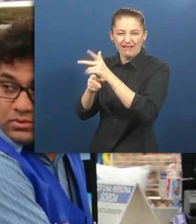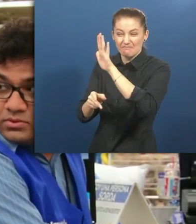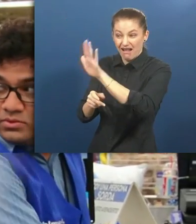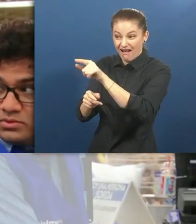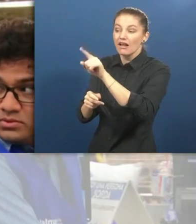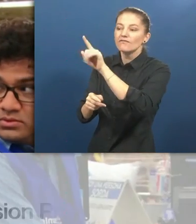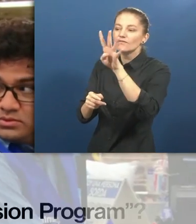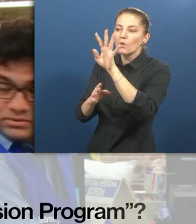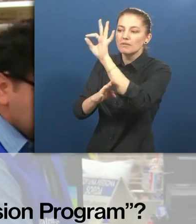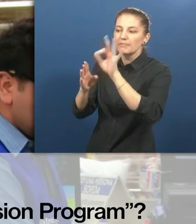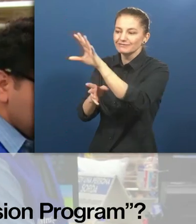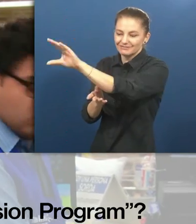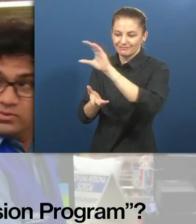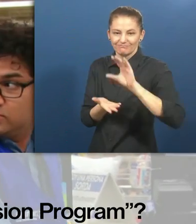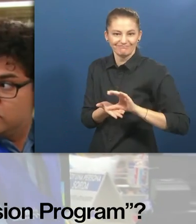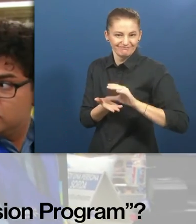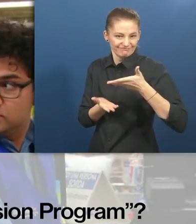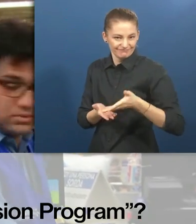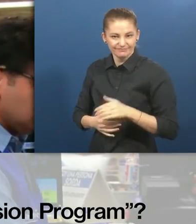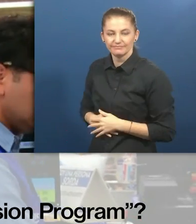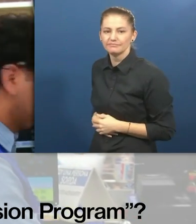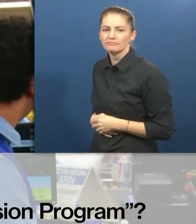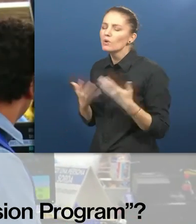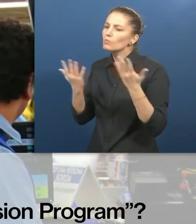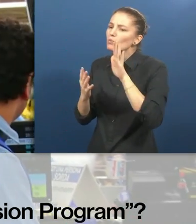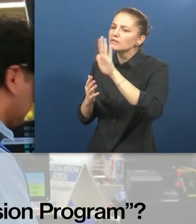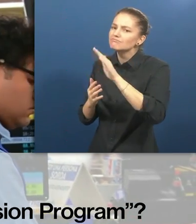What is next for labor inclusion program?